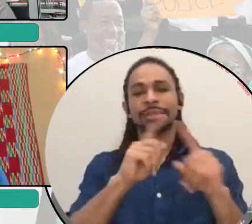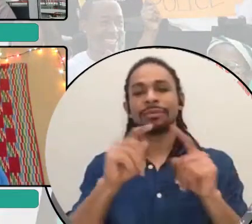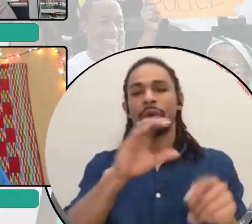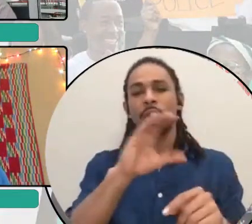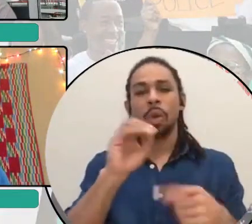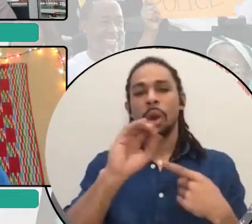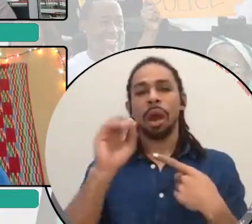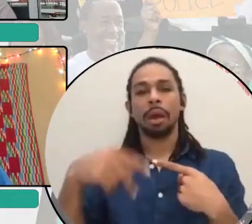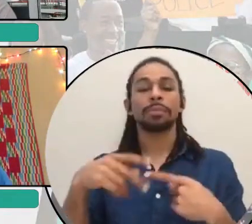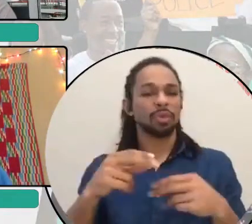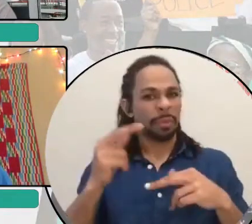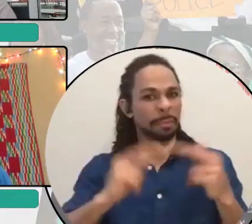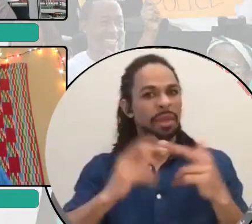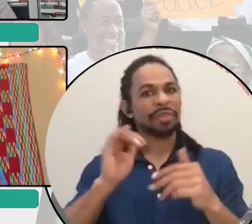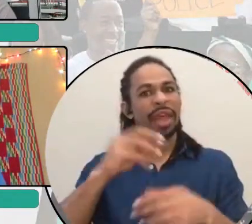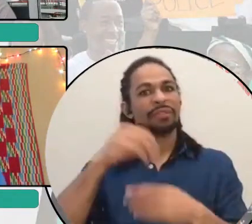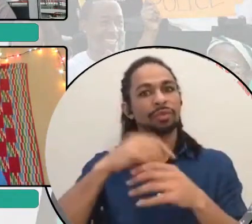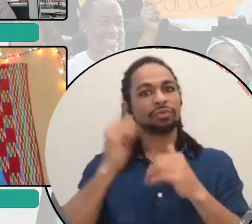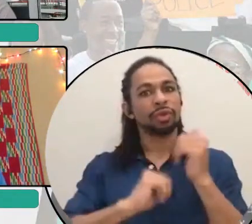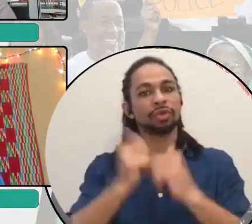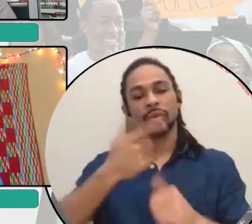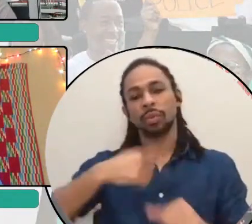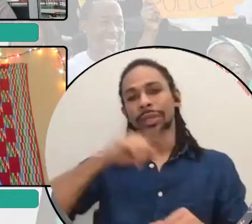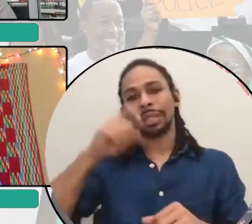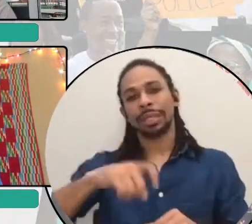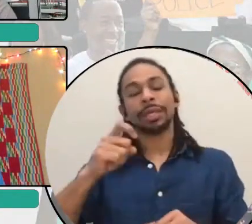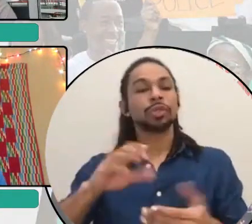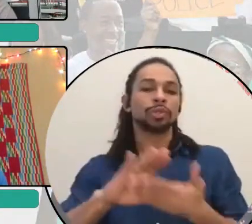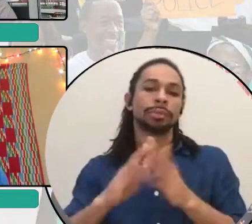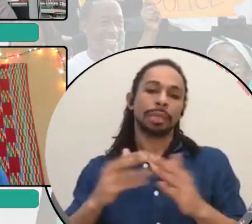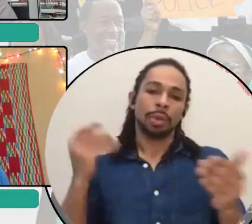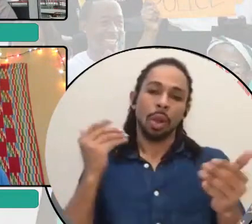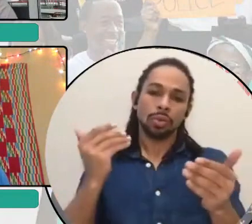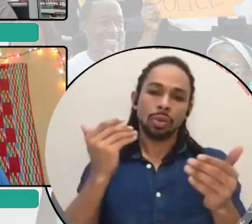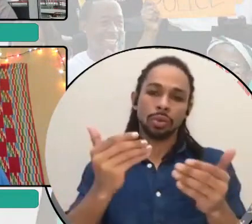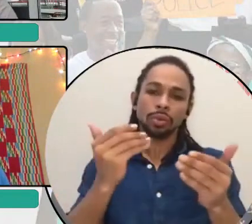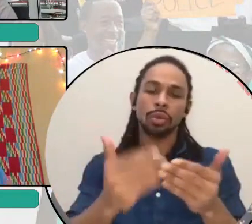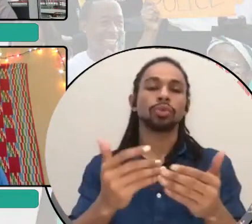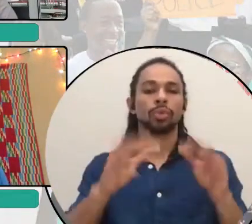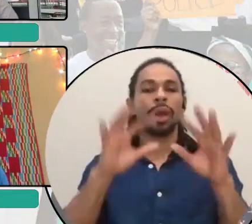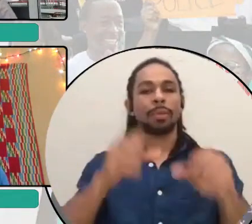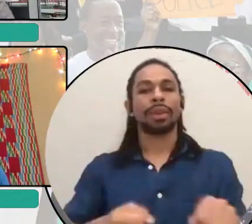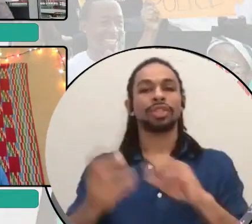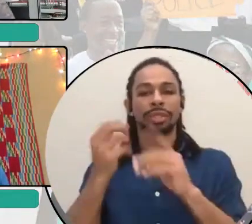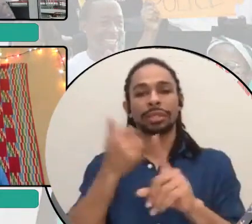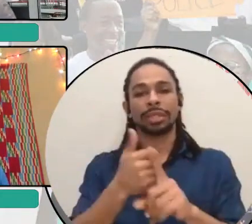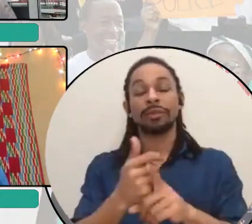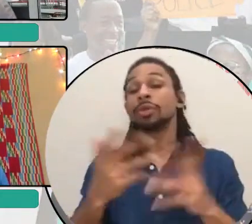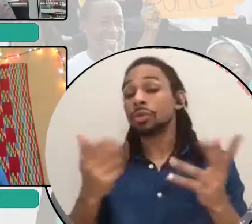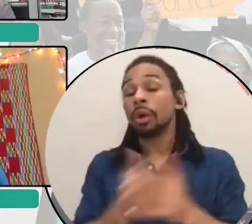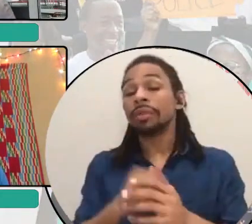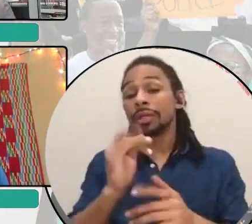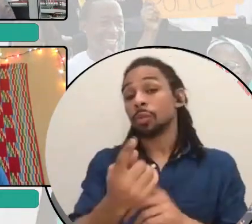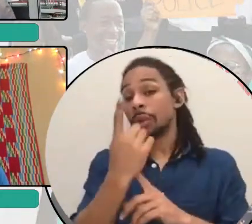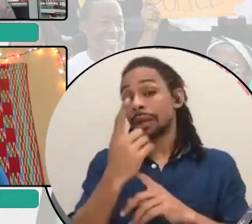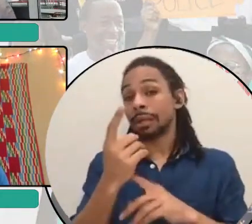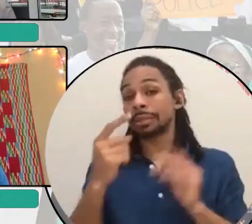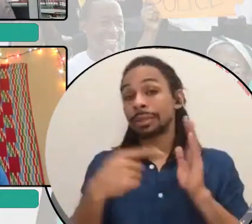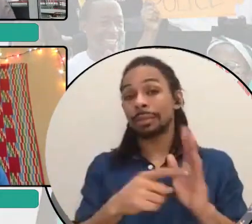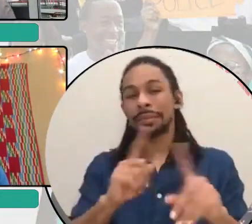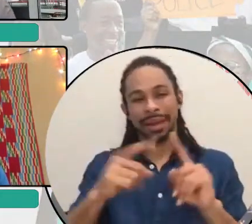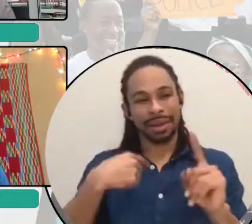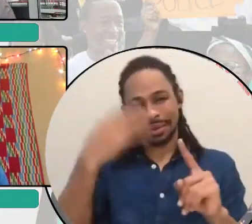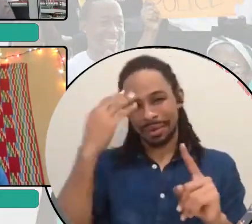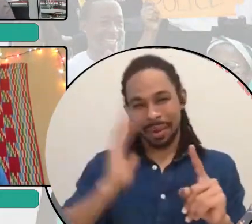the infrastructure that we need to get closer and closer to abolition. So that's just one example, but I know our panelists